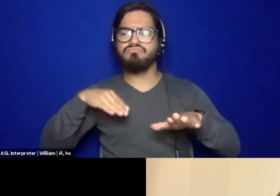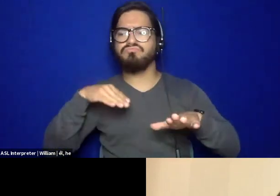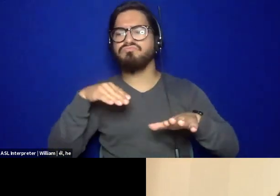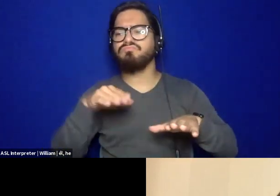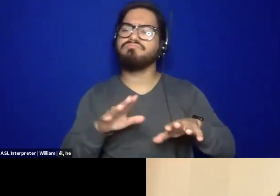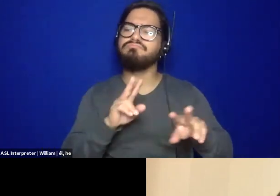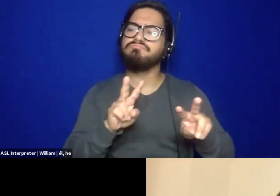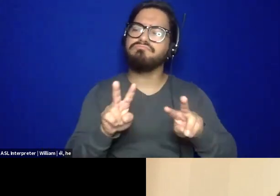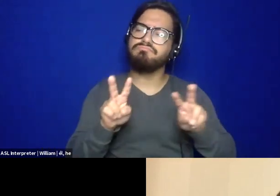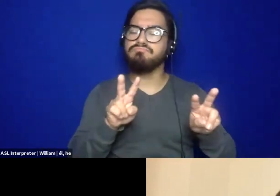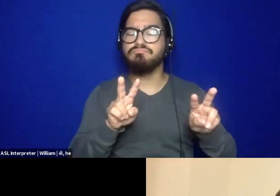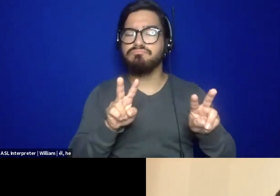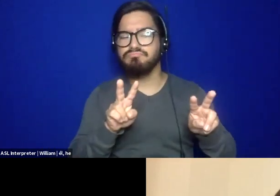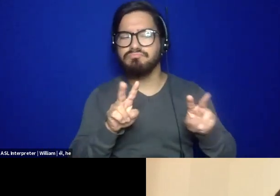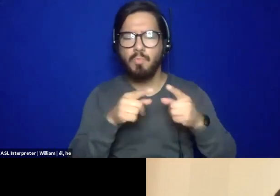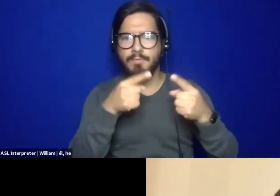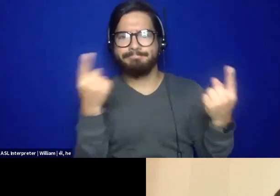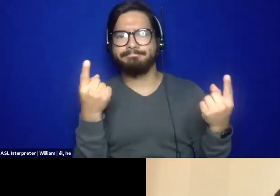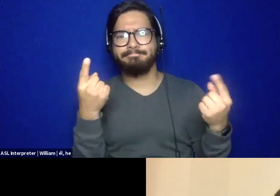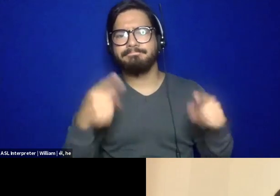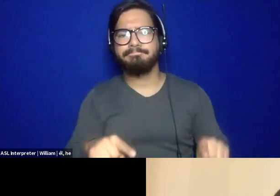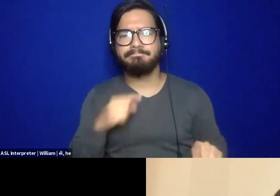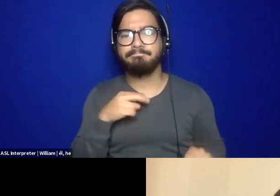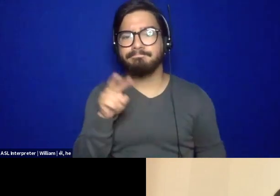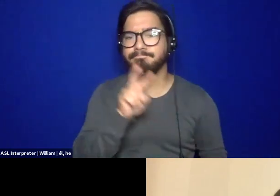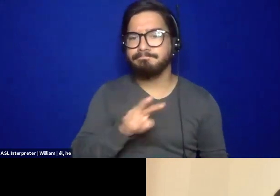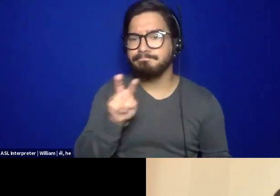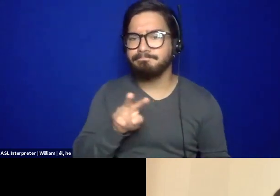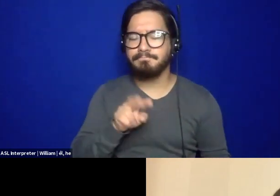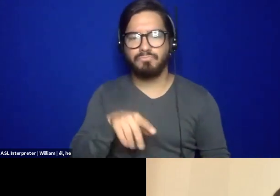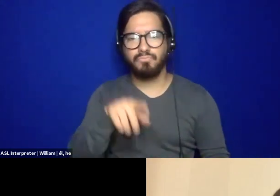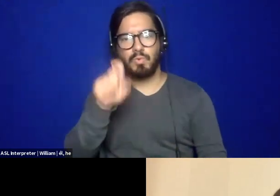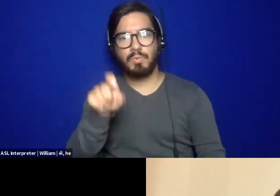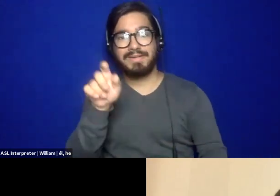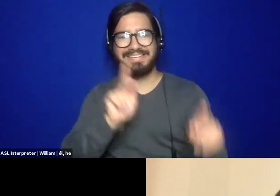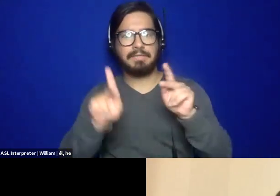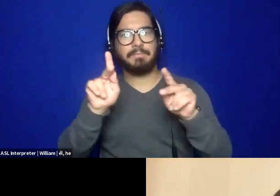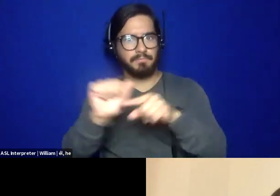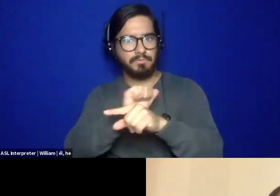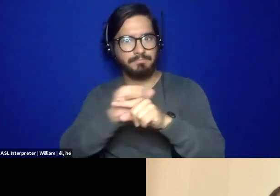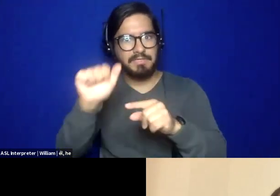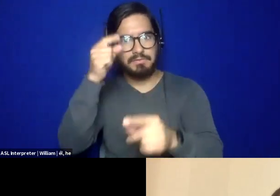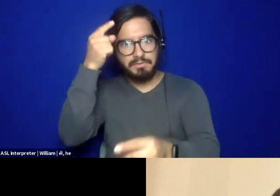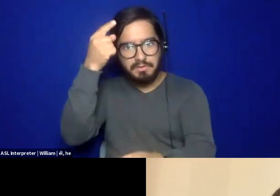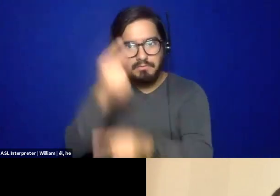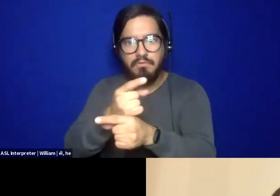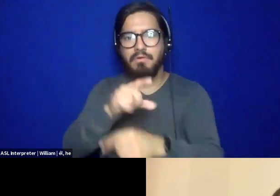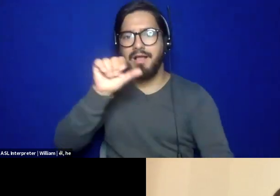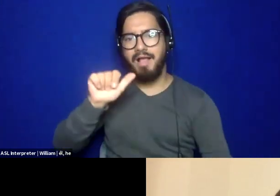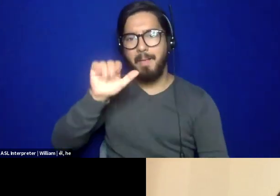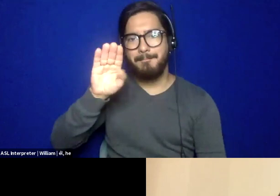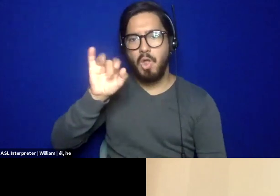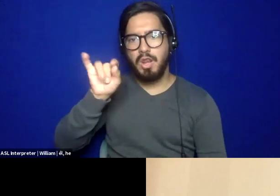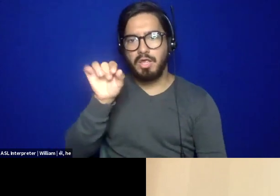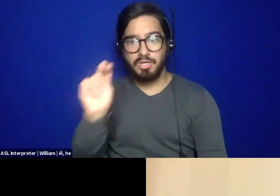We need, we need abolitionist practitioners everywhere. So if you're in institutions, um, it's really important that